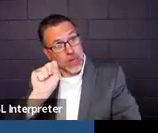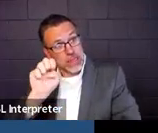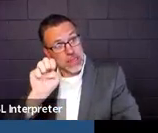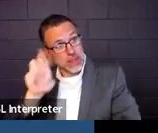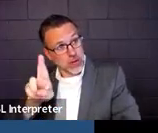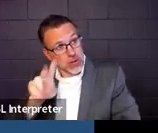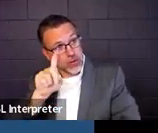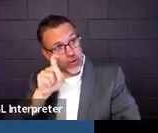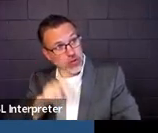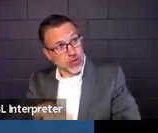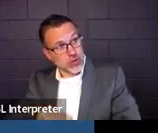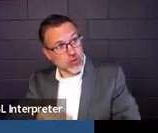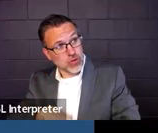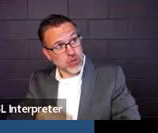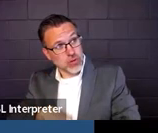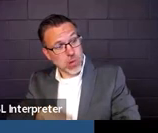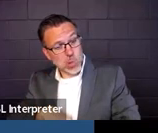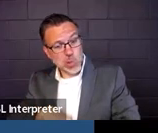So you would have to,